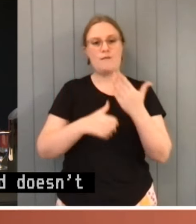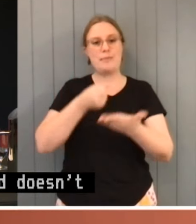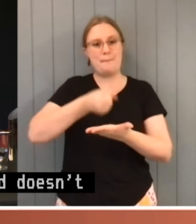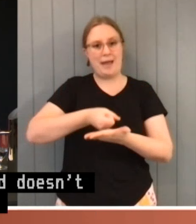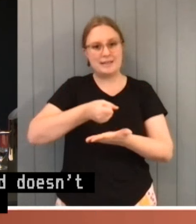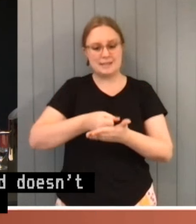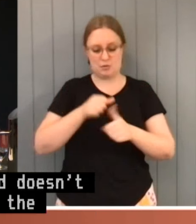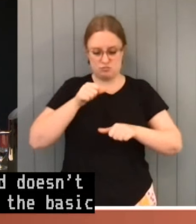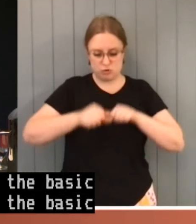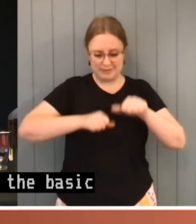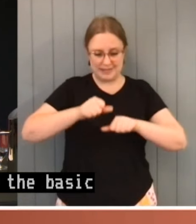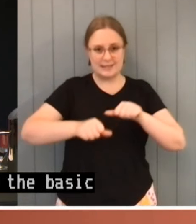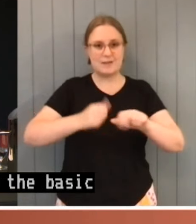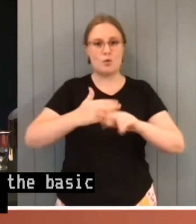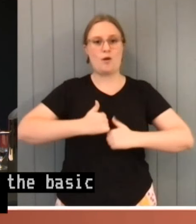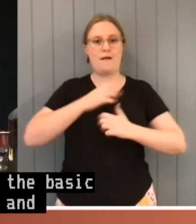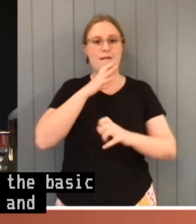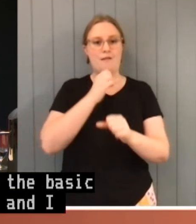have to do is to,